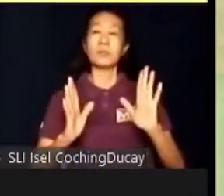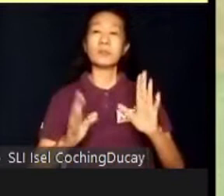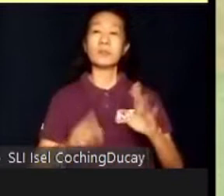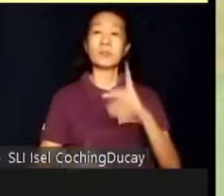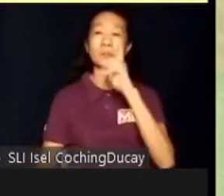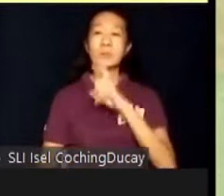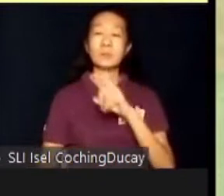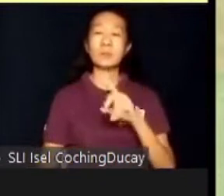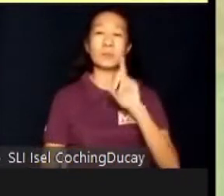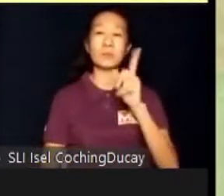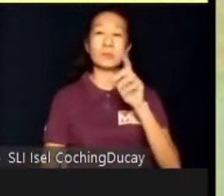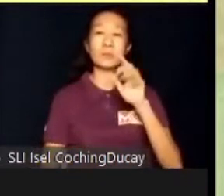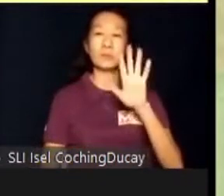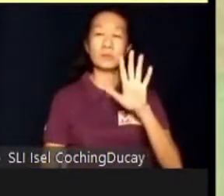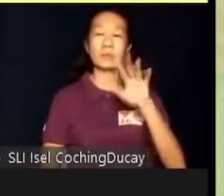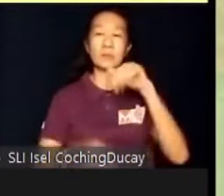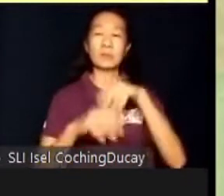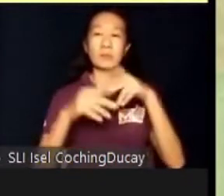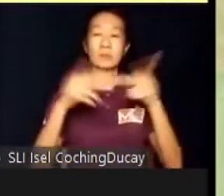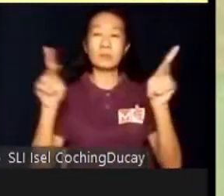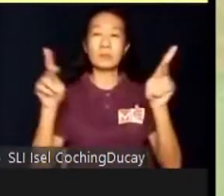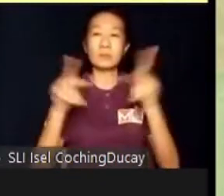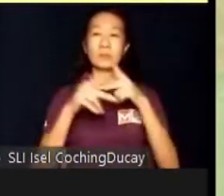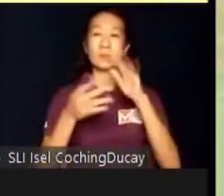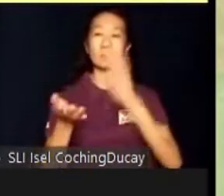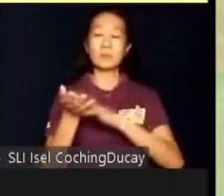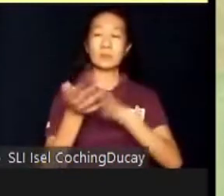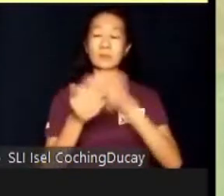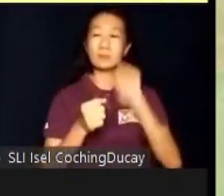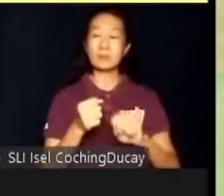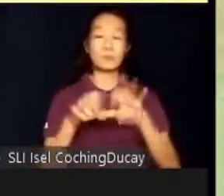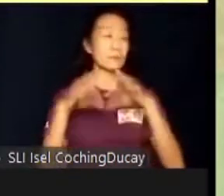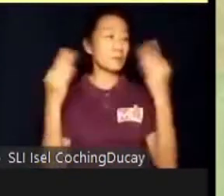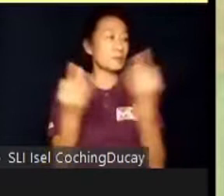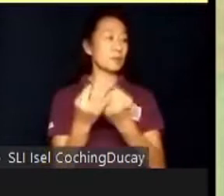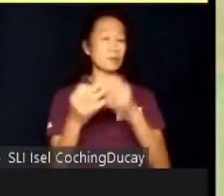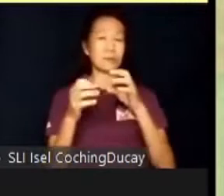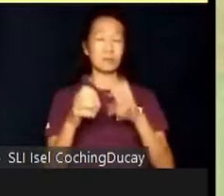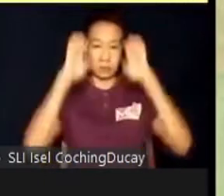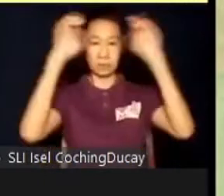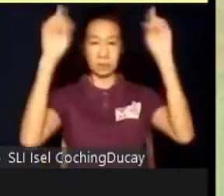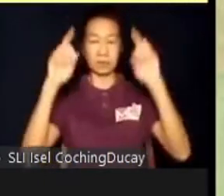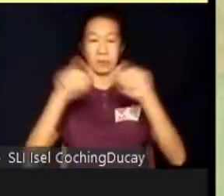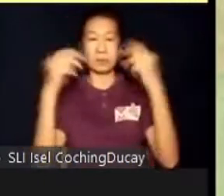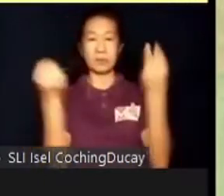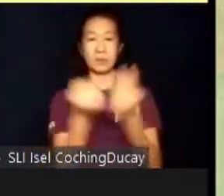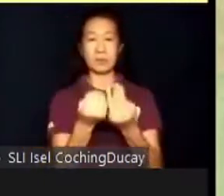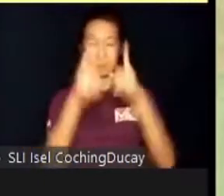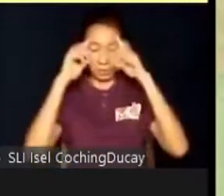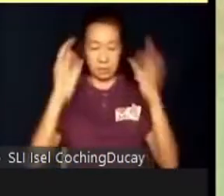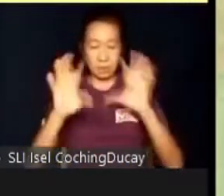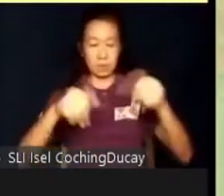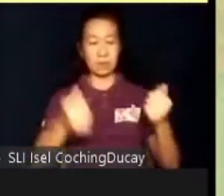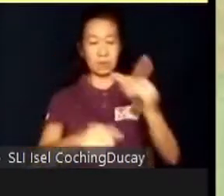25 years old in the public school system. Hence, the family and education team must decide how